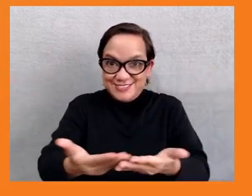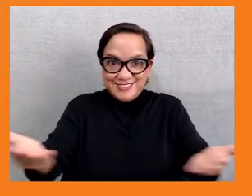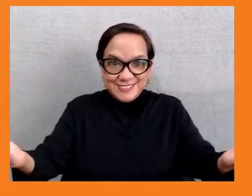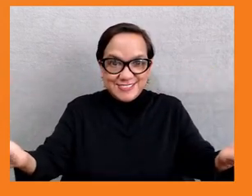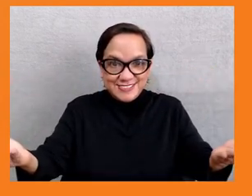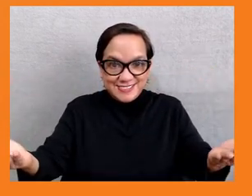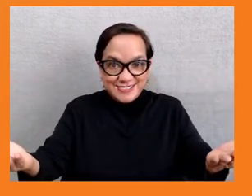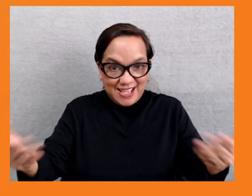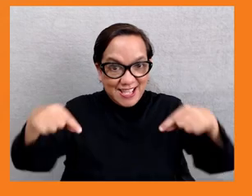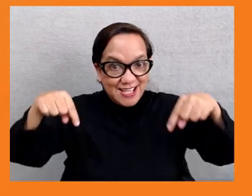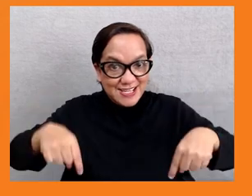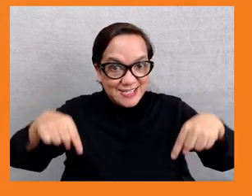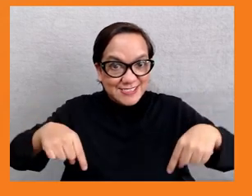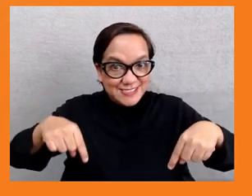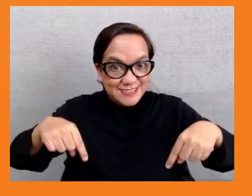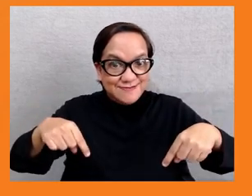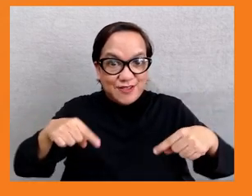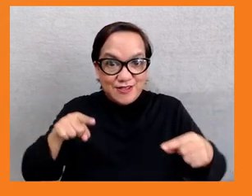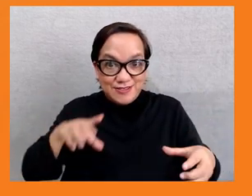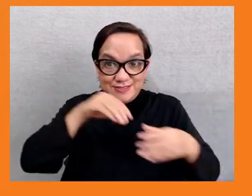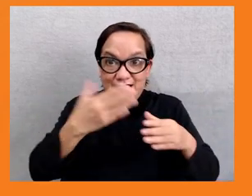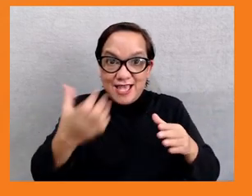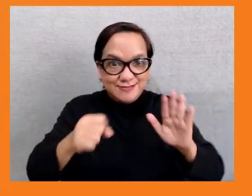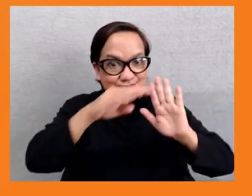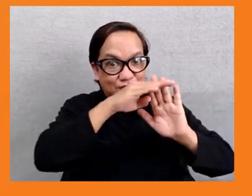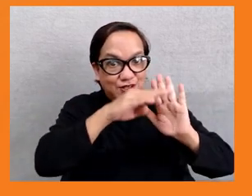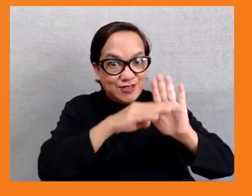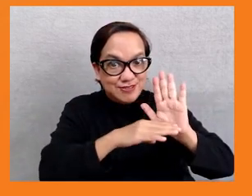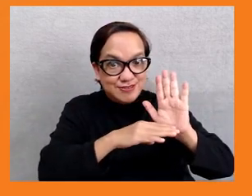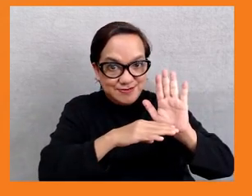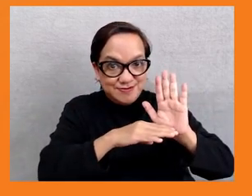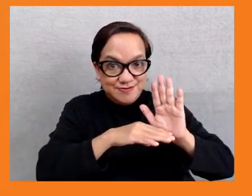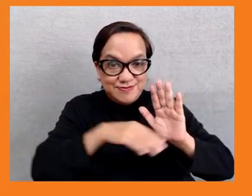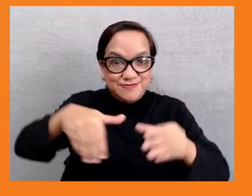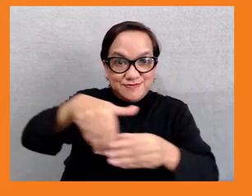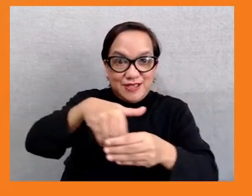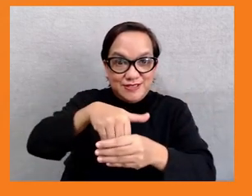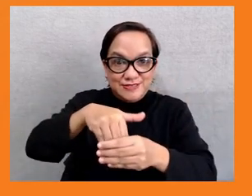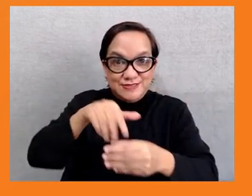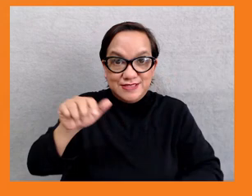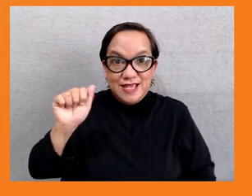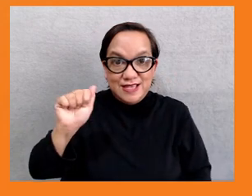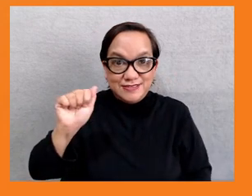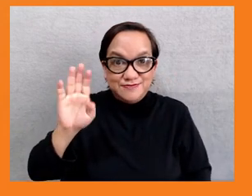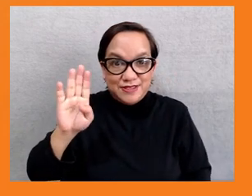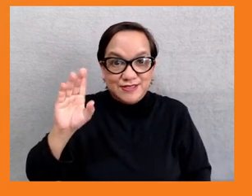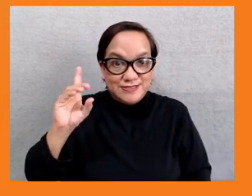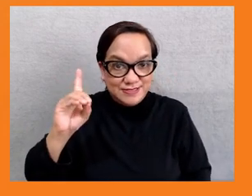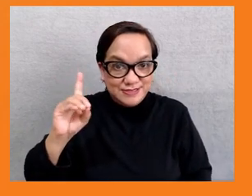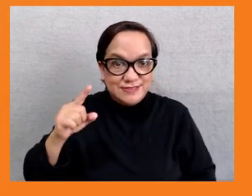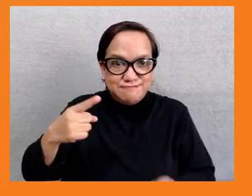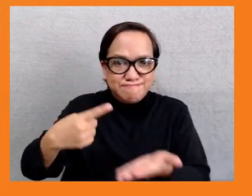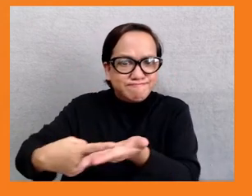Annual Meeting of the Board of Governors of the ADP. We will be spending the next 90 minutes discussing progressive policies